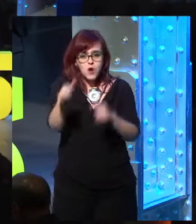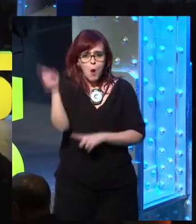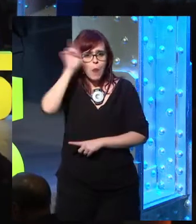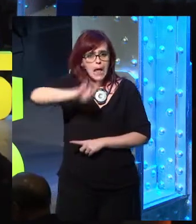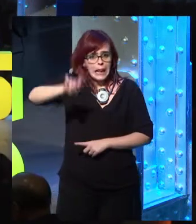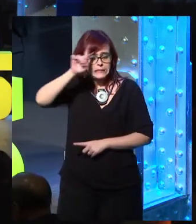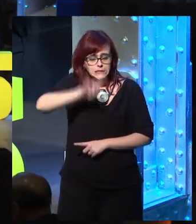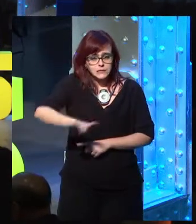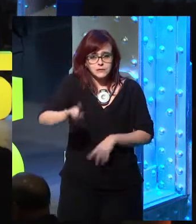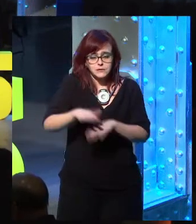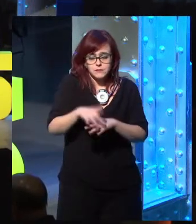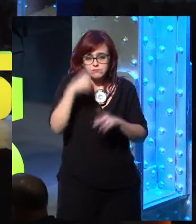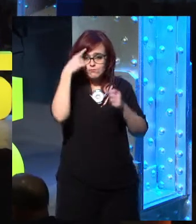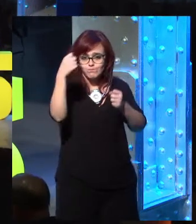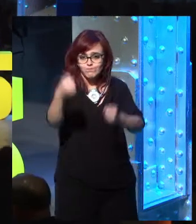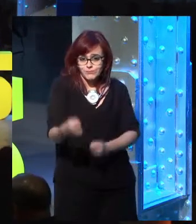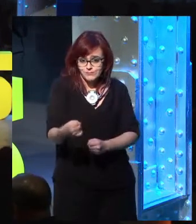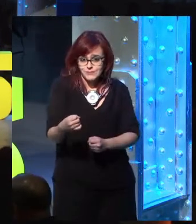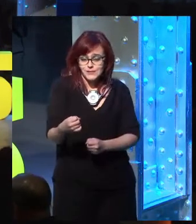What a great masterclass you've given.